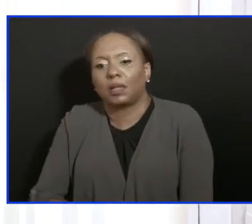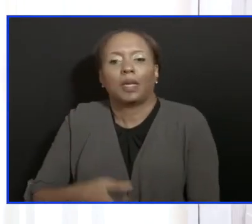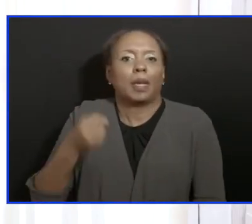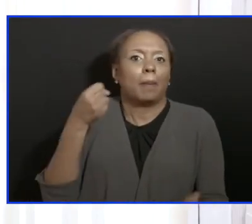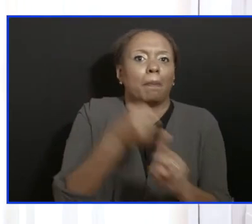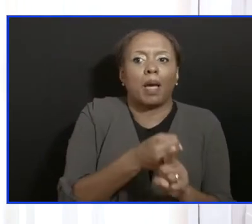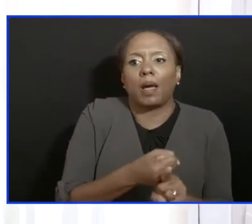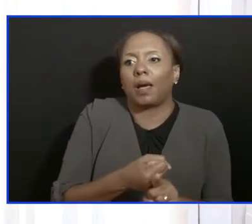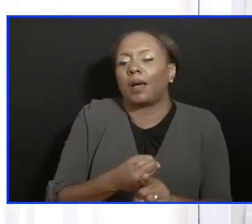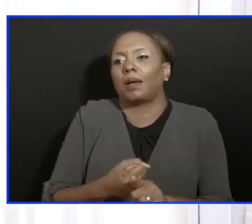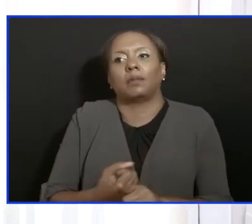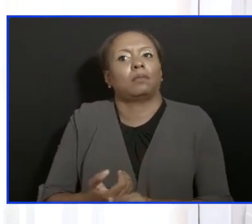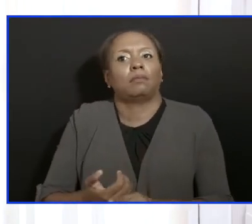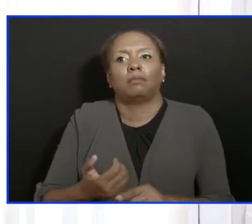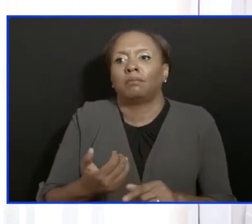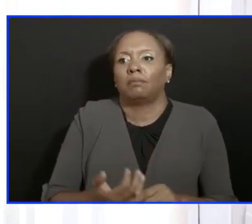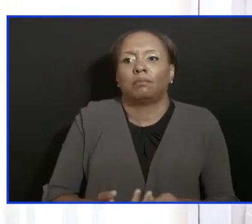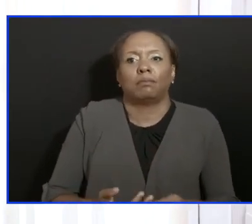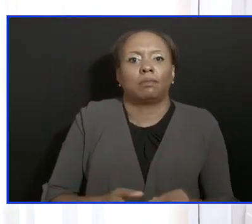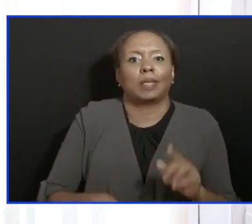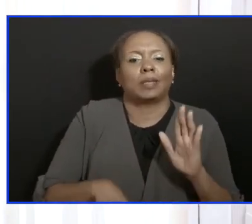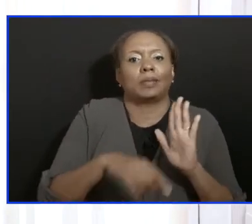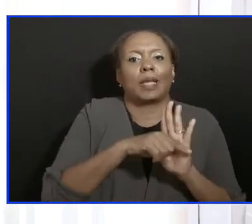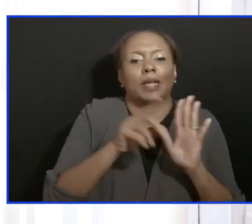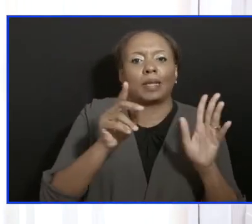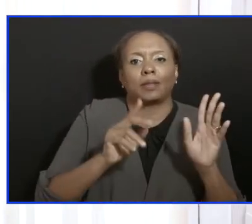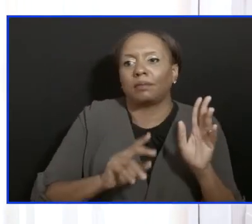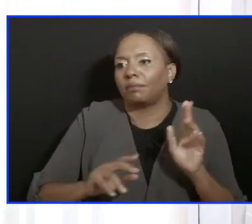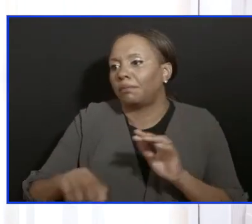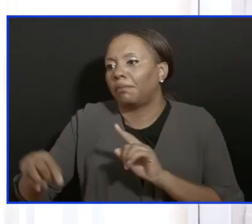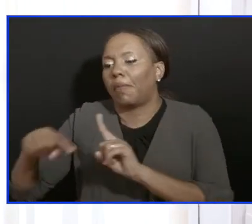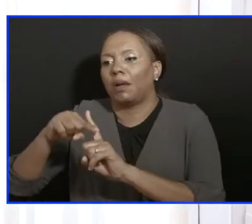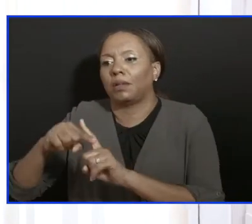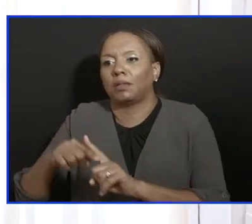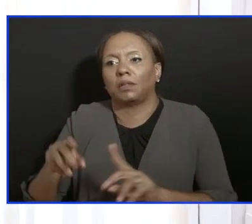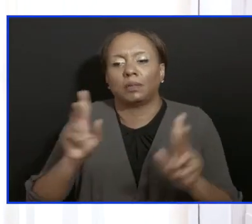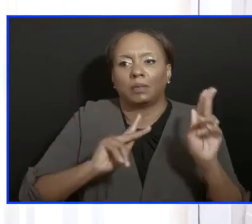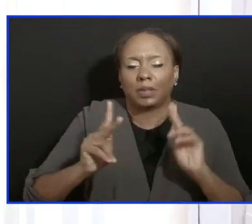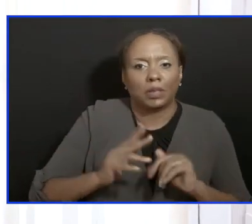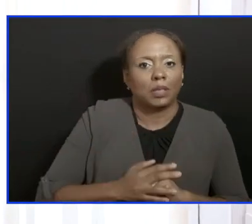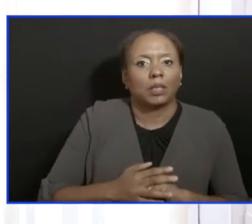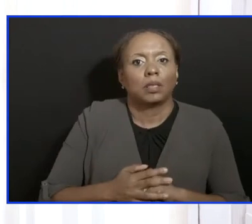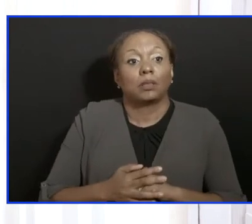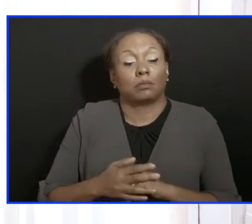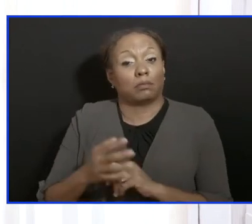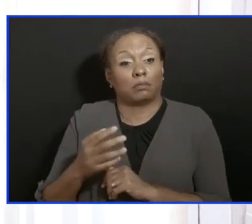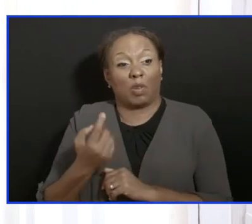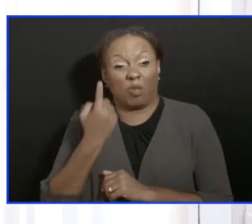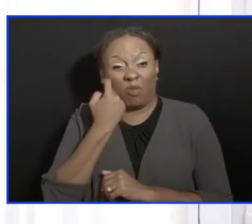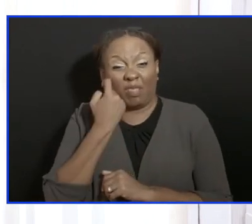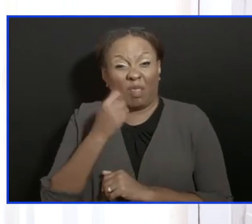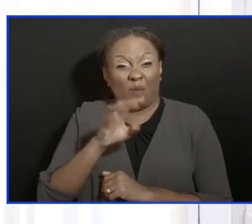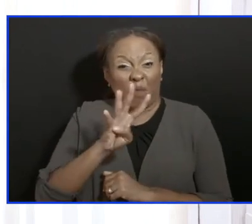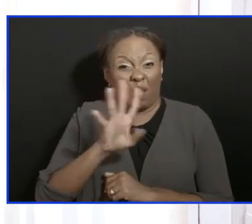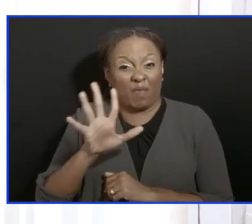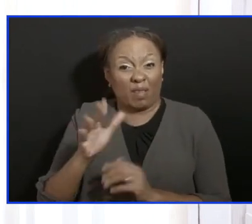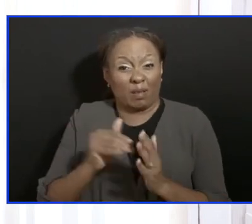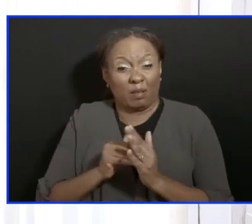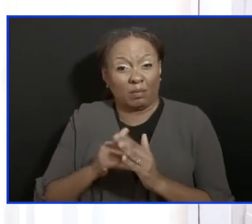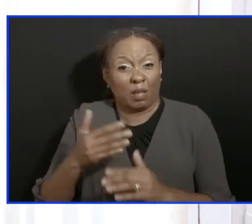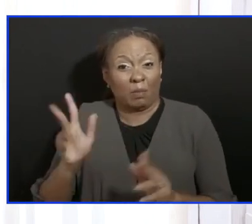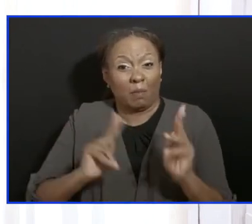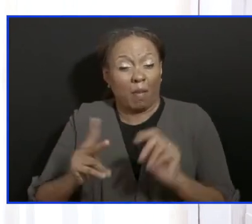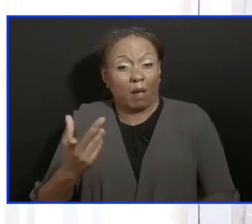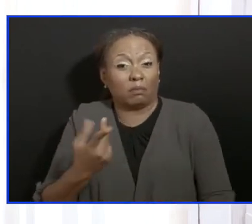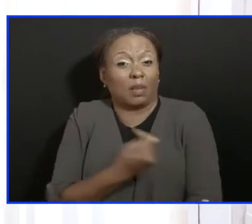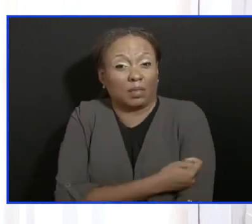I am satisfied that in the same way we were able to achieve almost 45,000 vaccinations in the last two months,